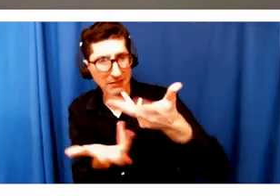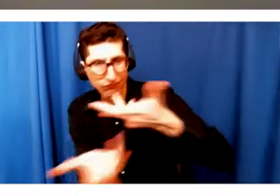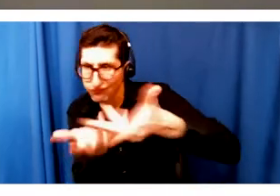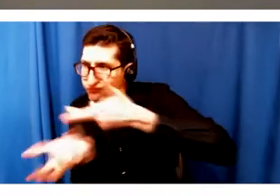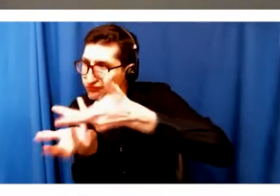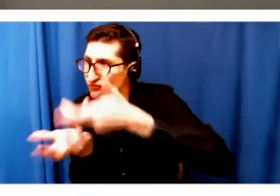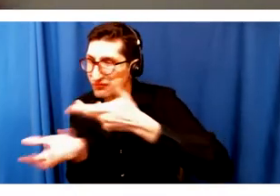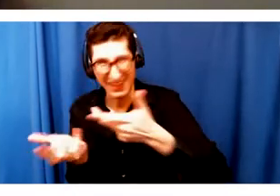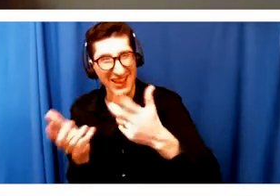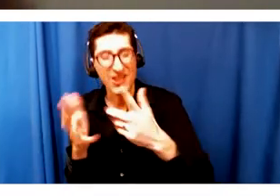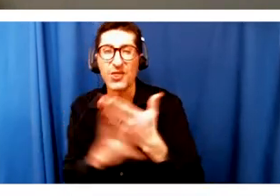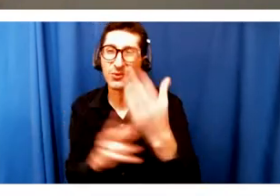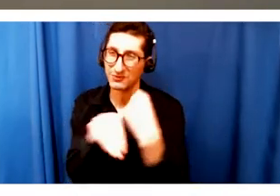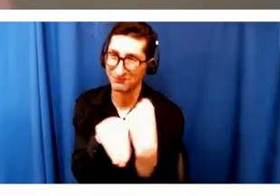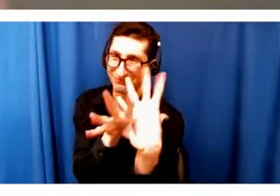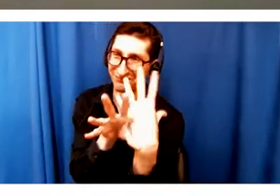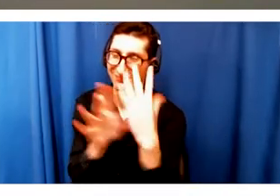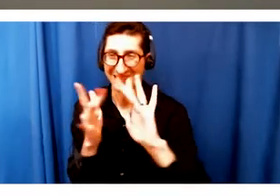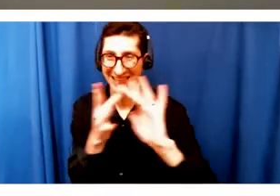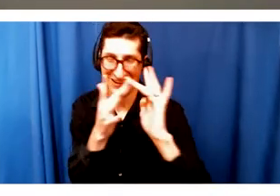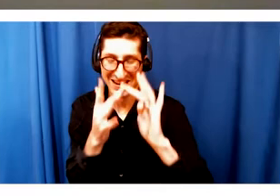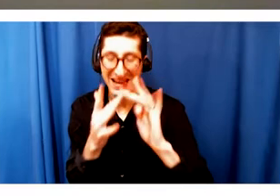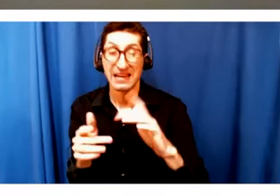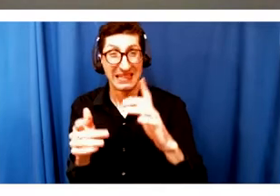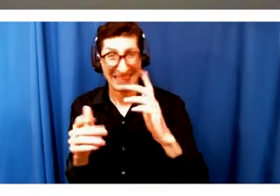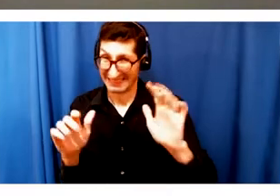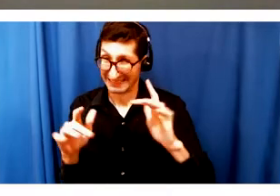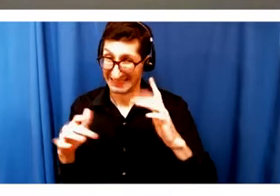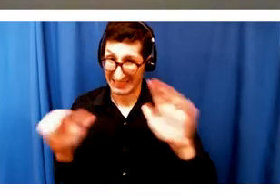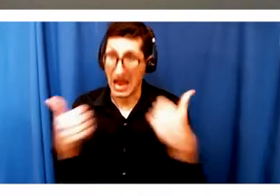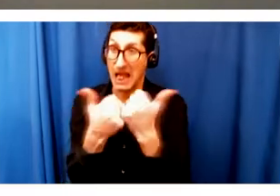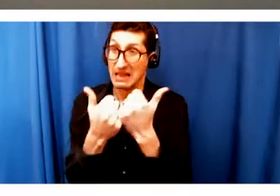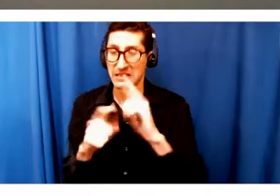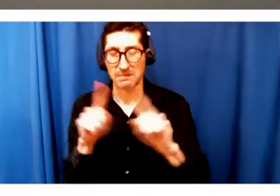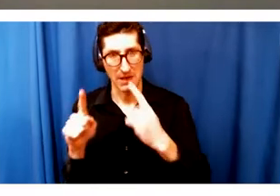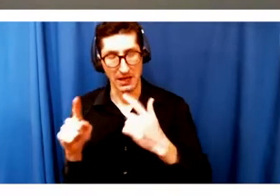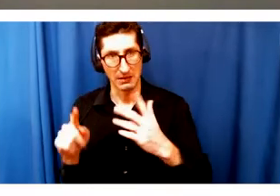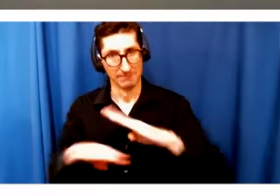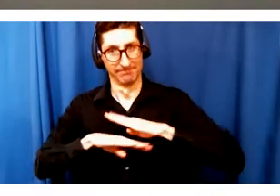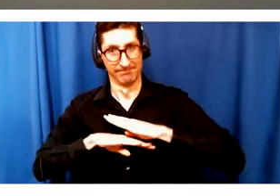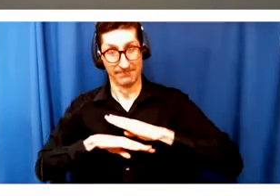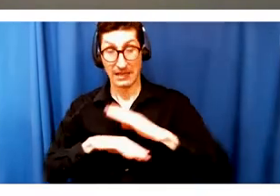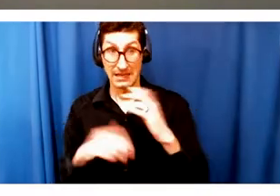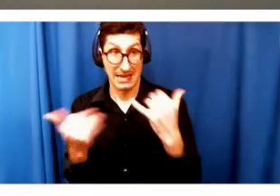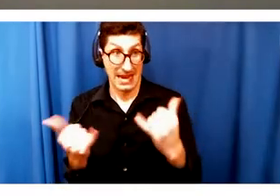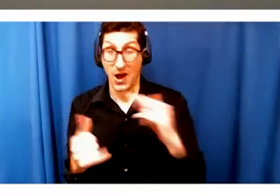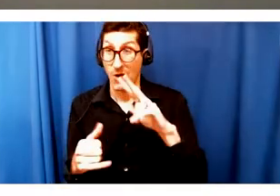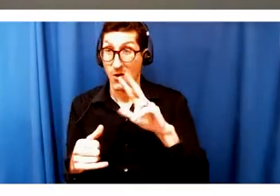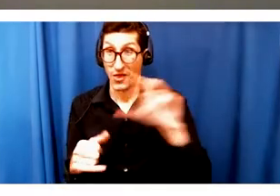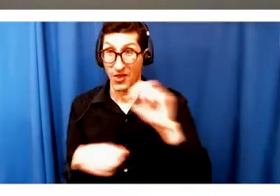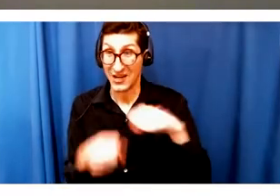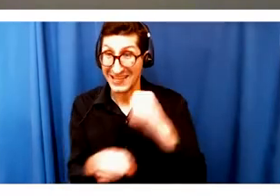exciting challenge, but very, very rewarding so far. It is actually our 30th anniversary season, an